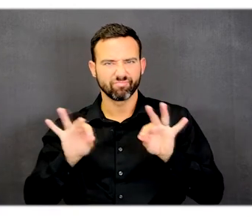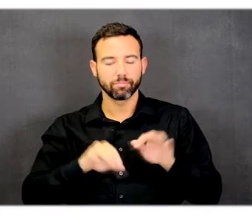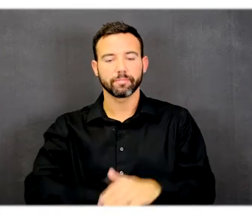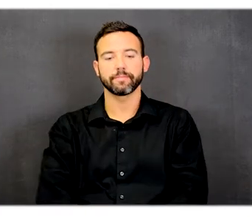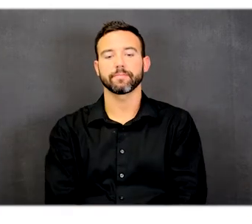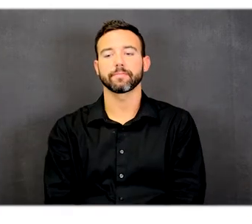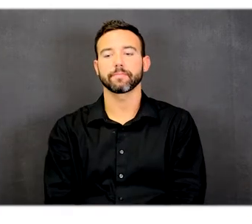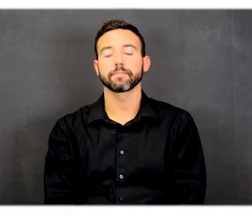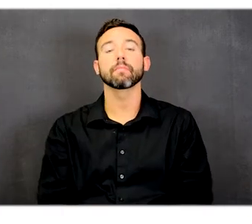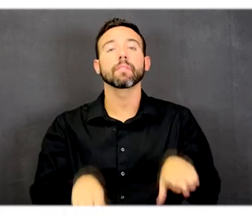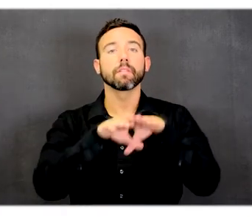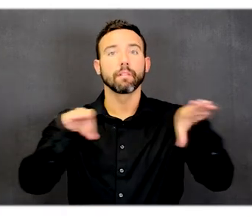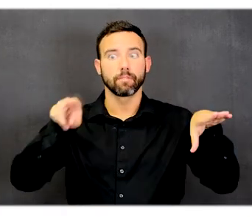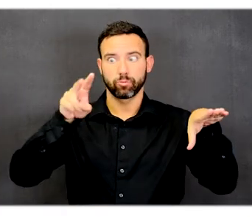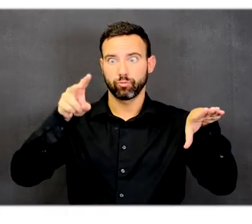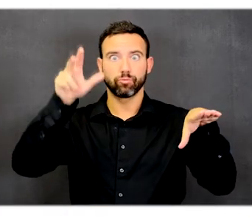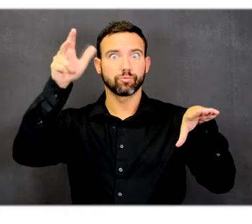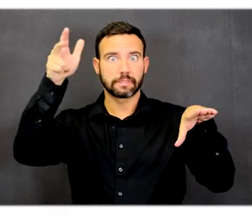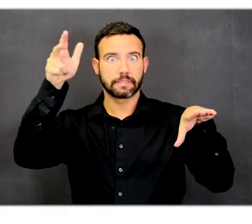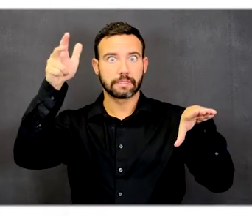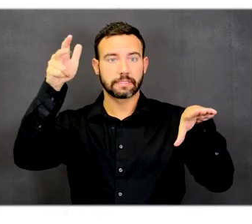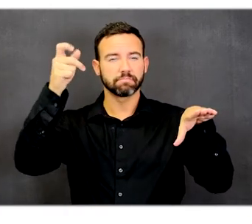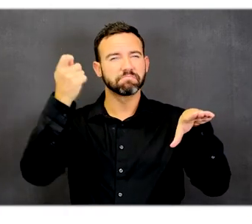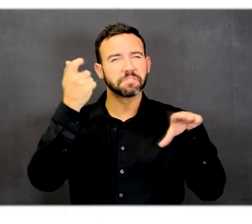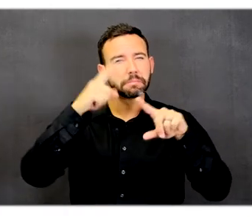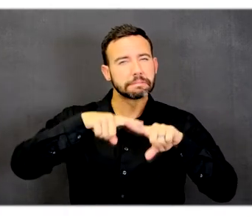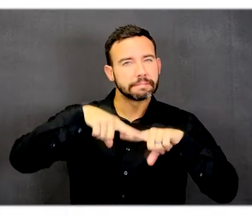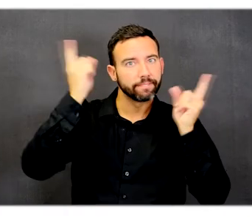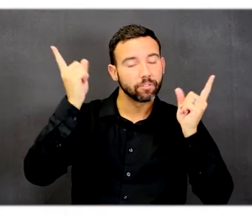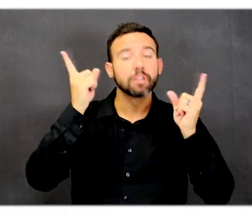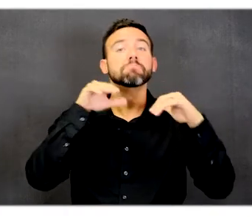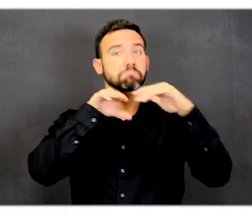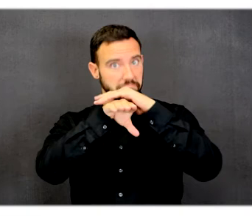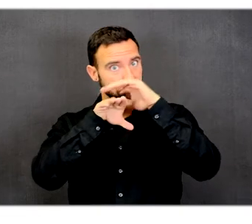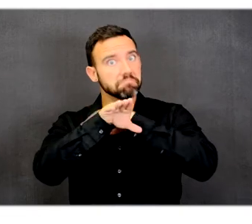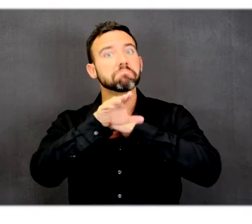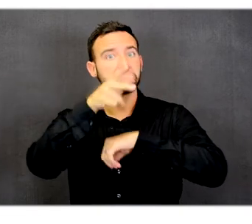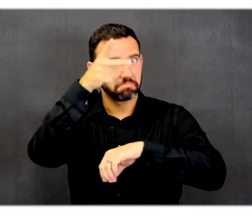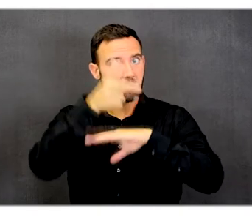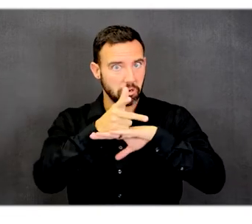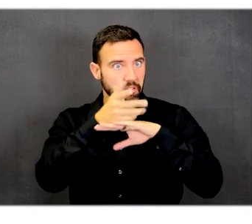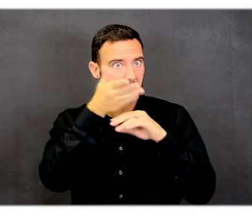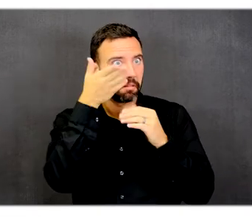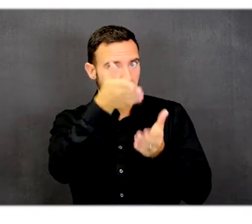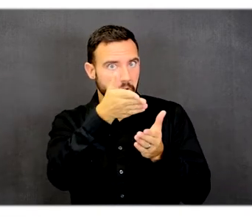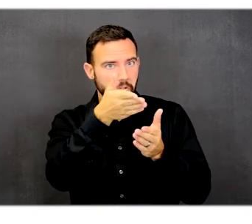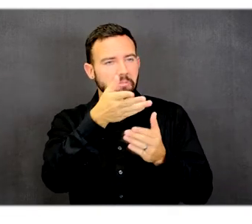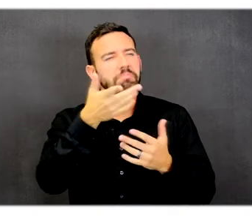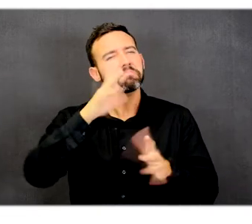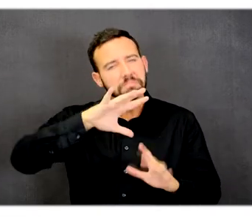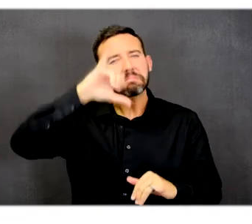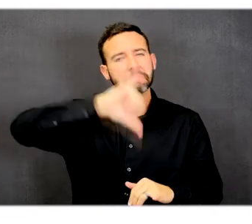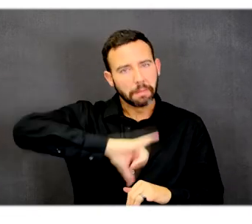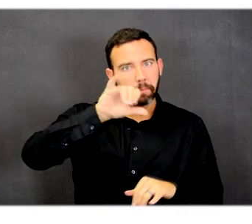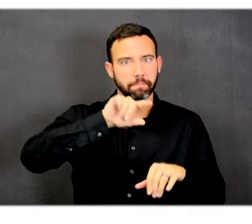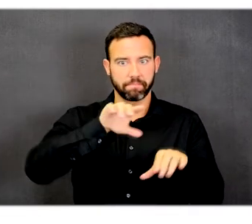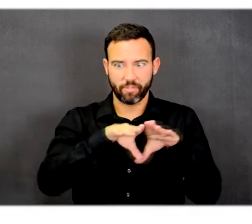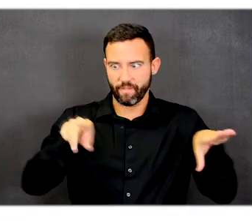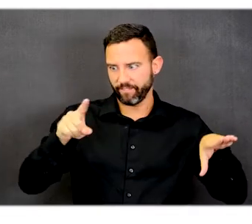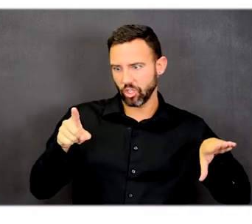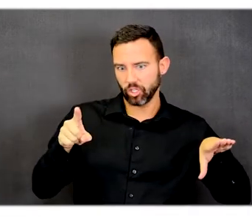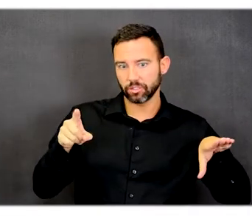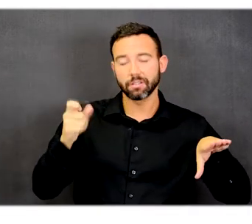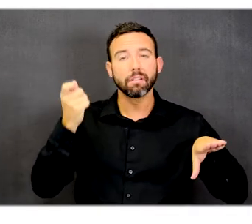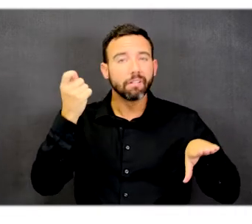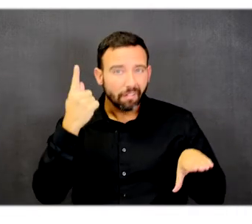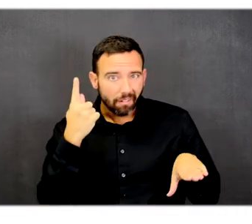On levels two and three, there is accessible parking on the same location as the first floor. The floor to